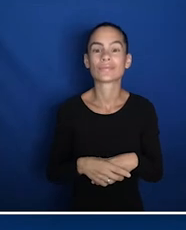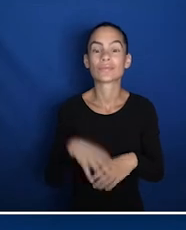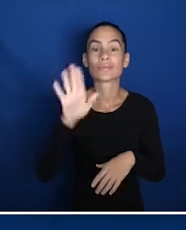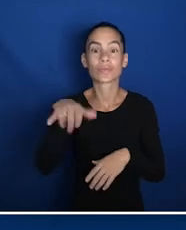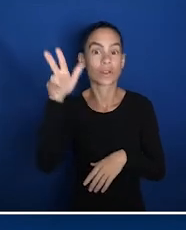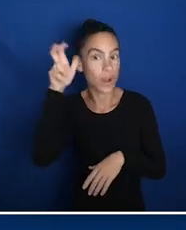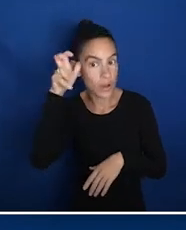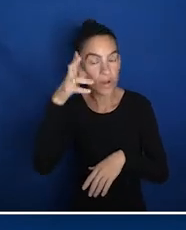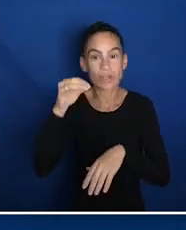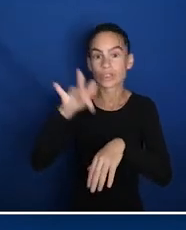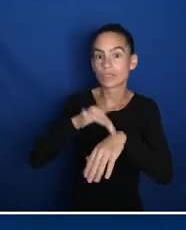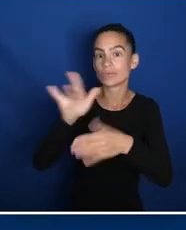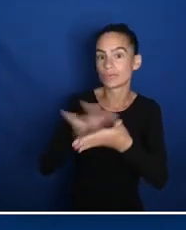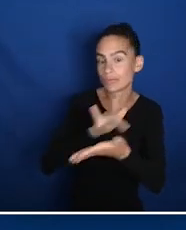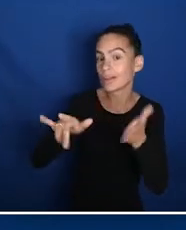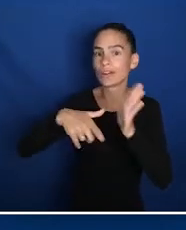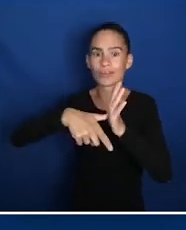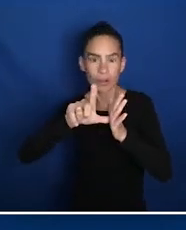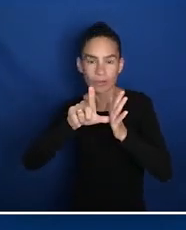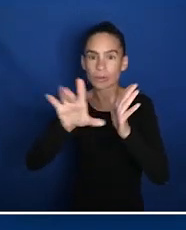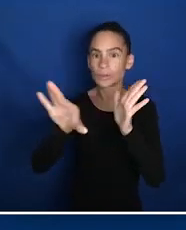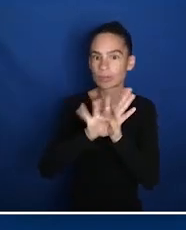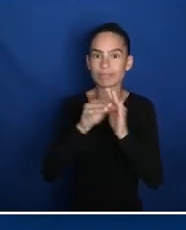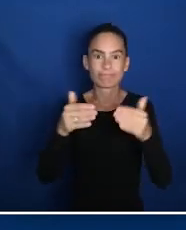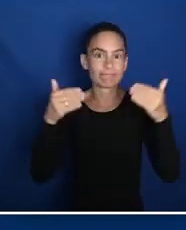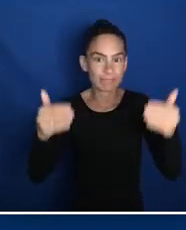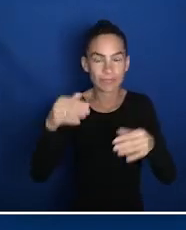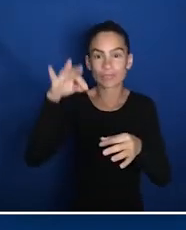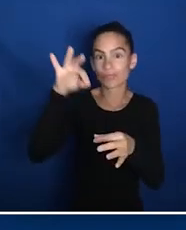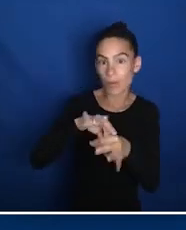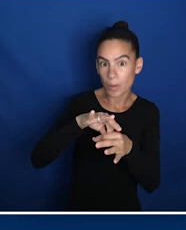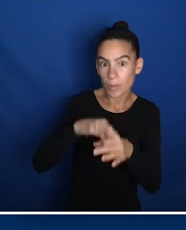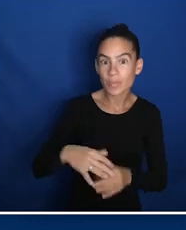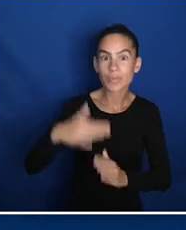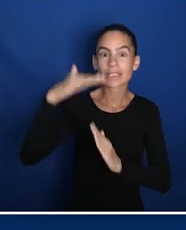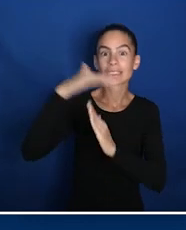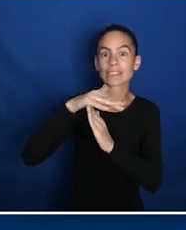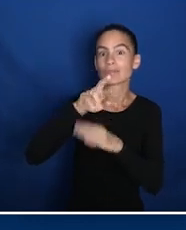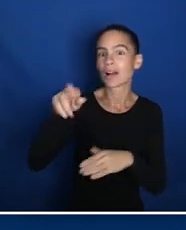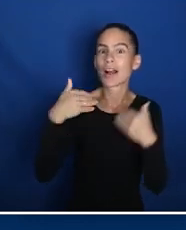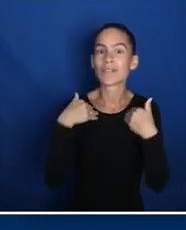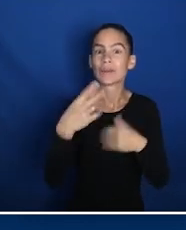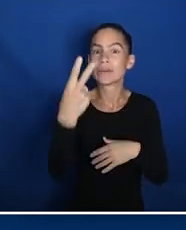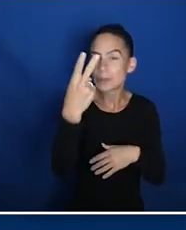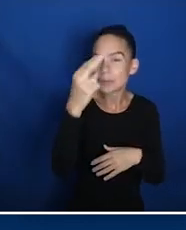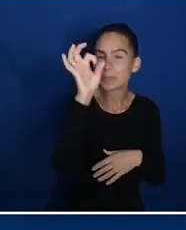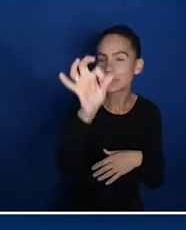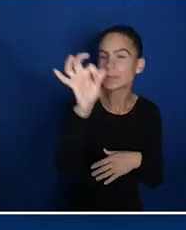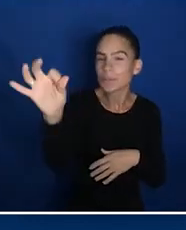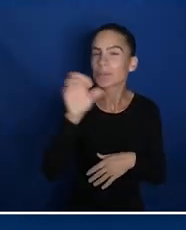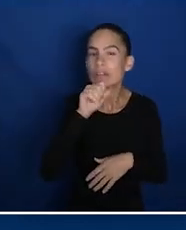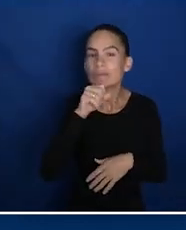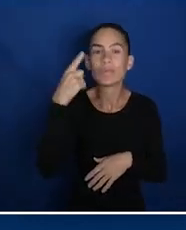audio and touch screen settings, as well as to review selections and cast your ballot. Two small round orange buttons